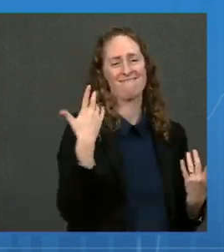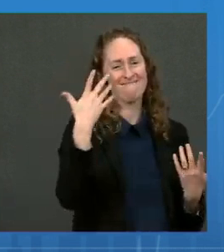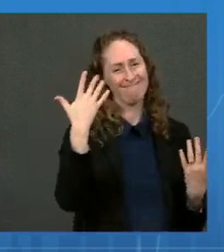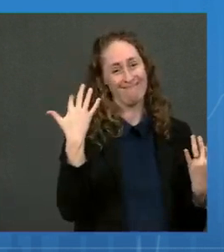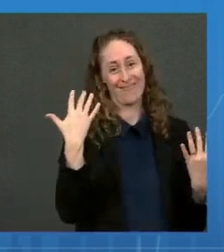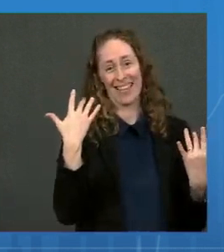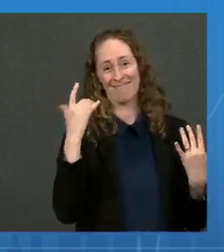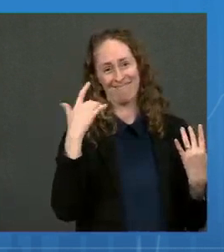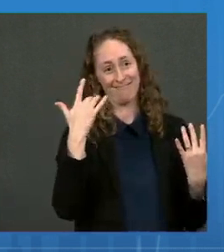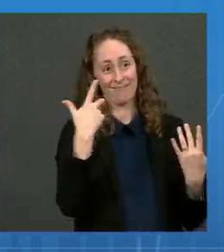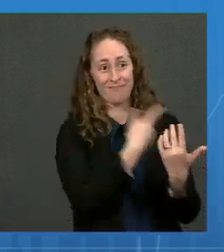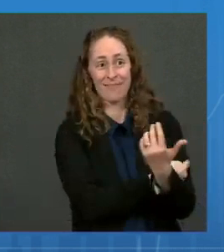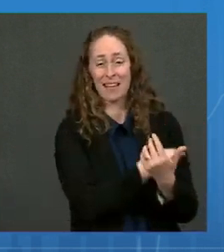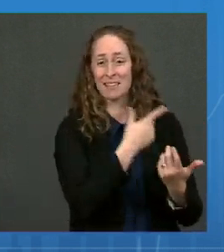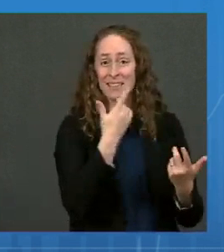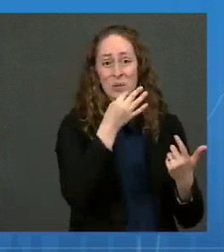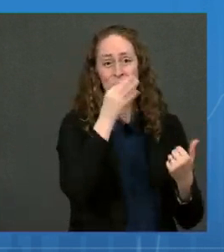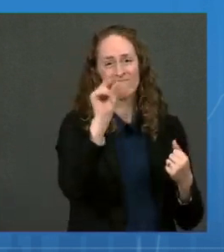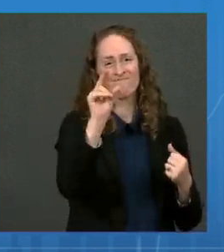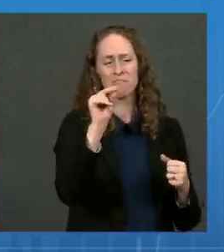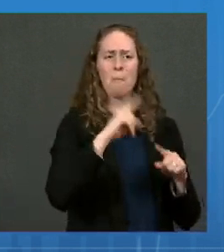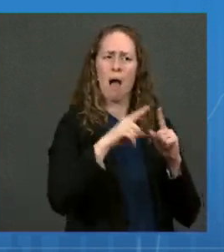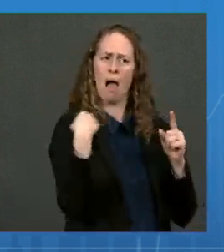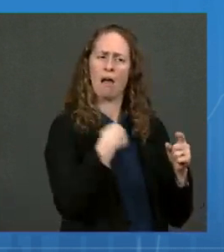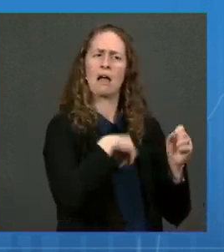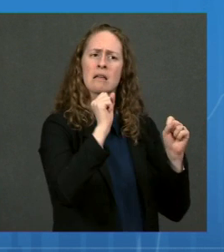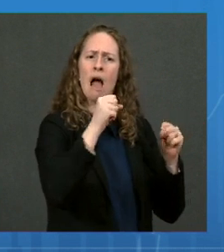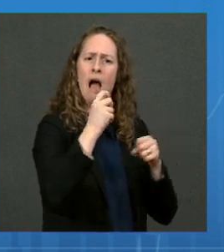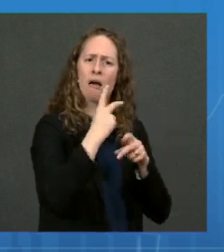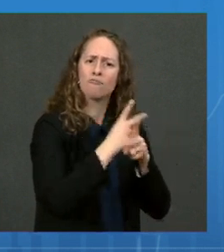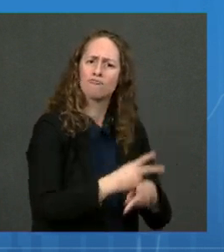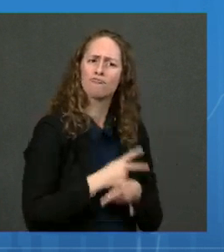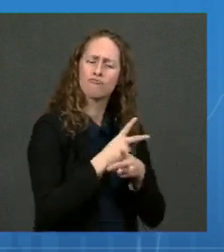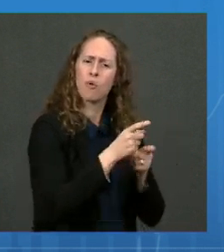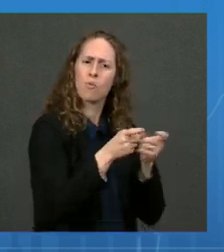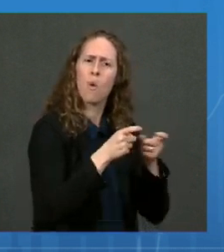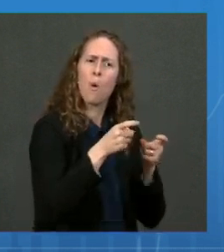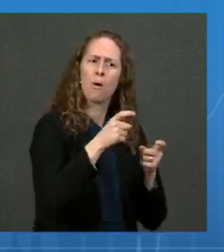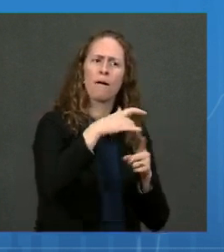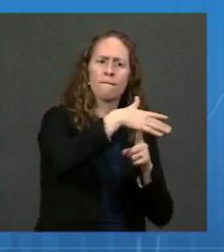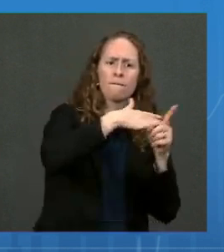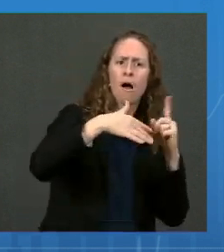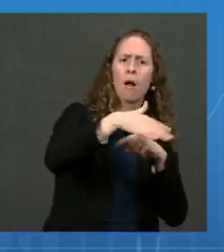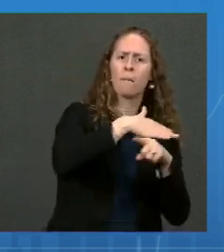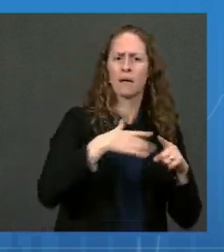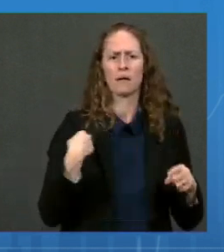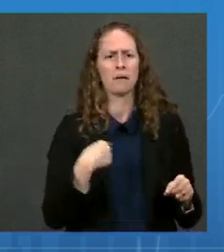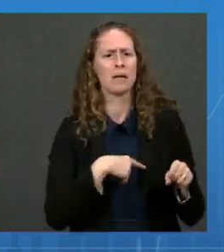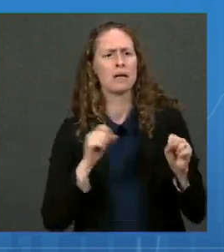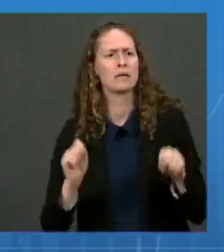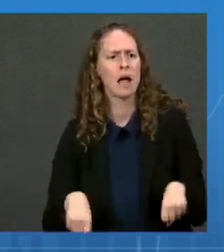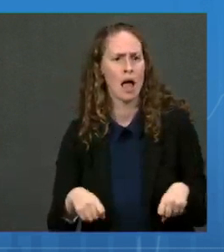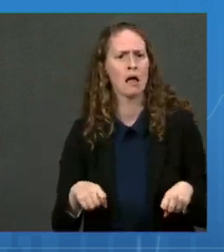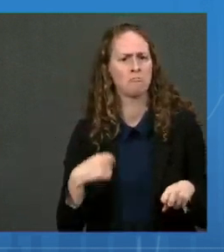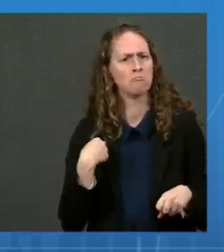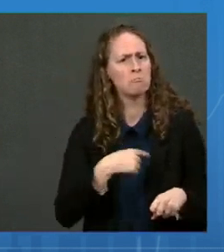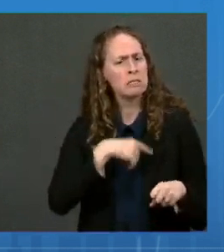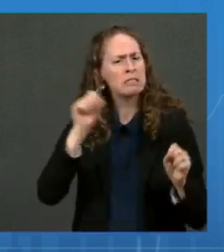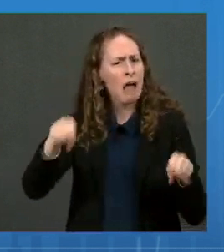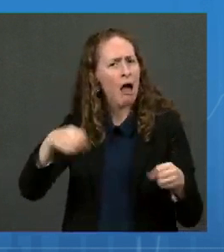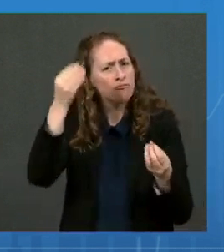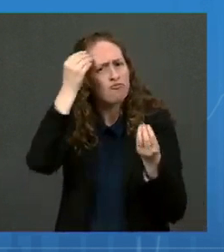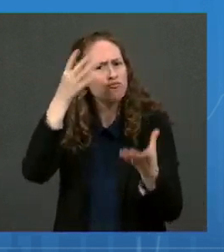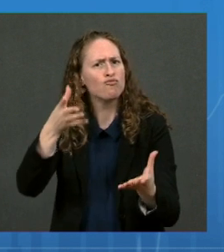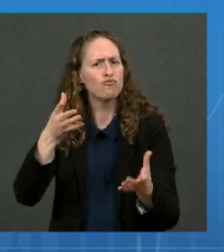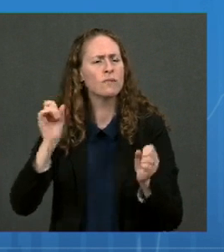get to control without a doubt. It is within our power and within our capability. Next slide. And